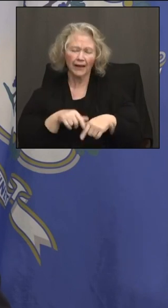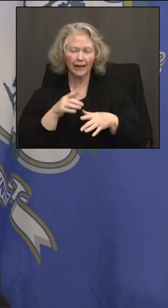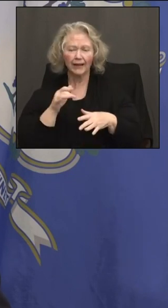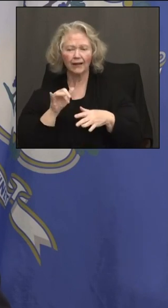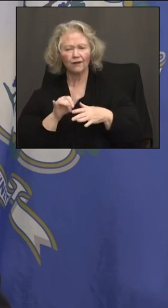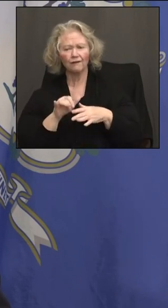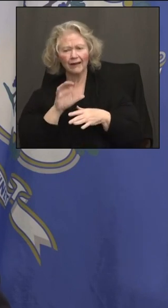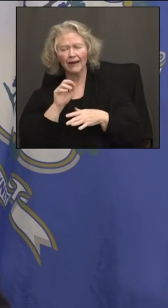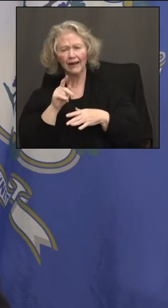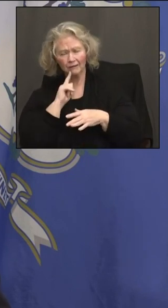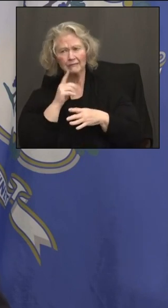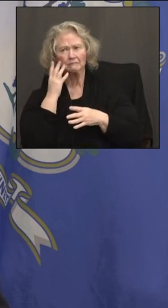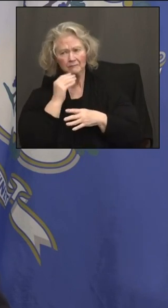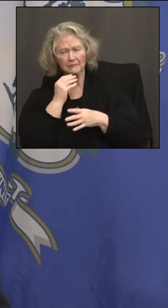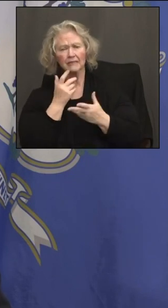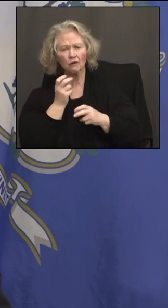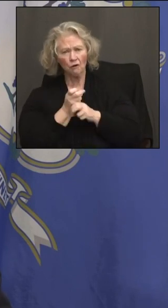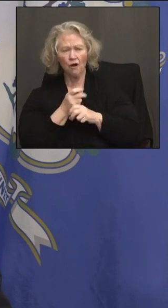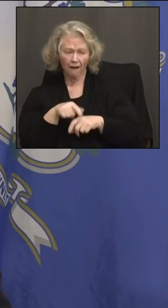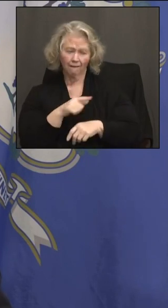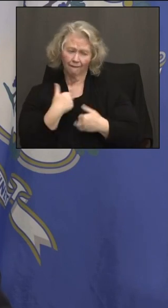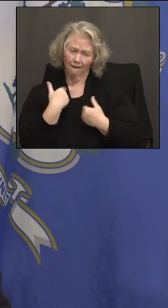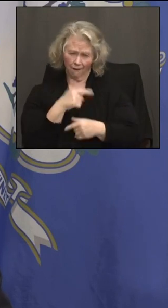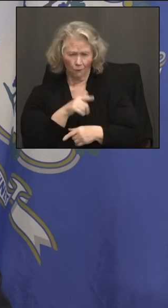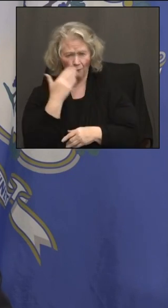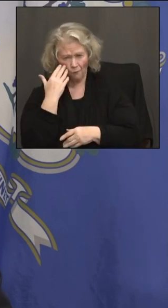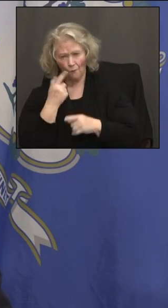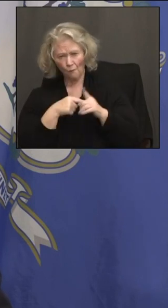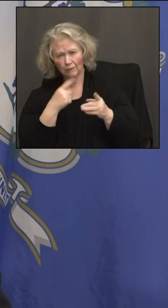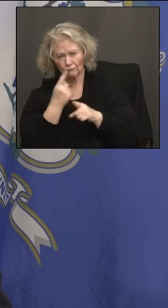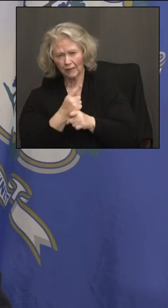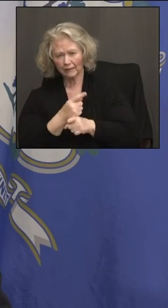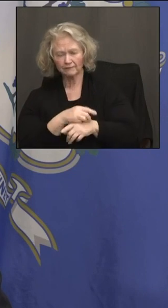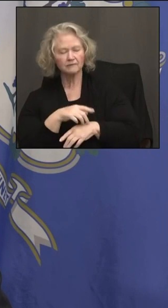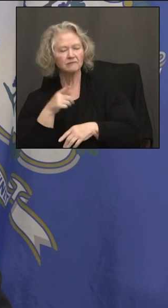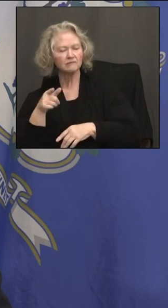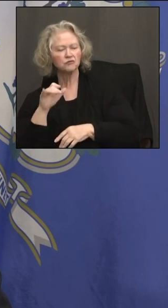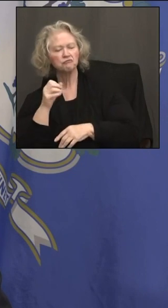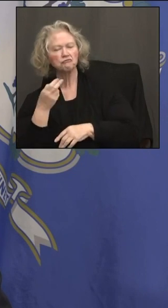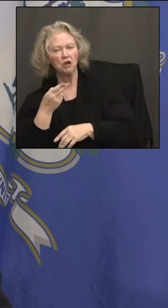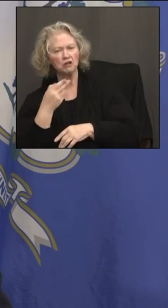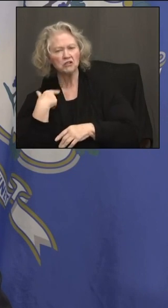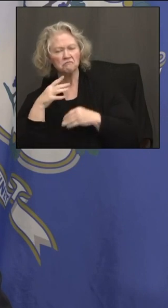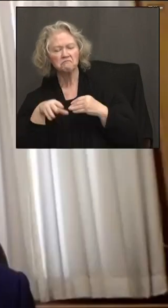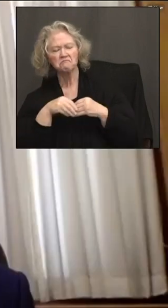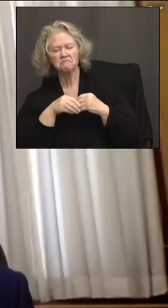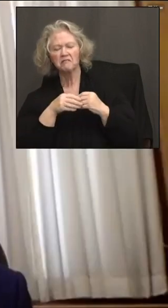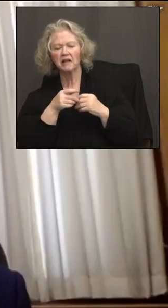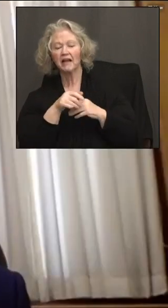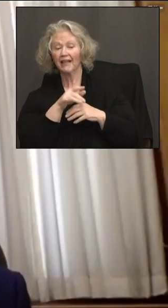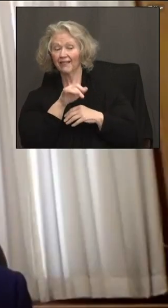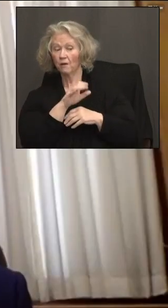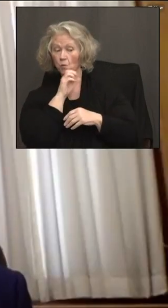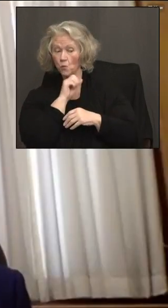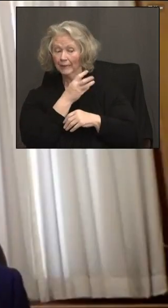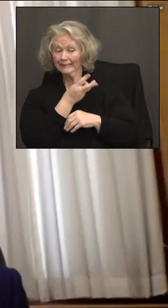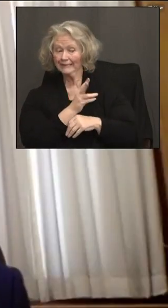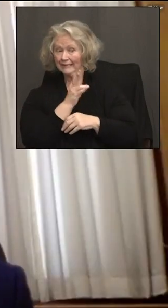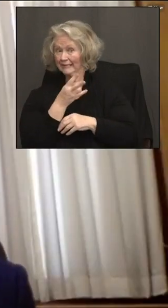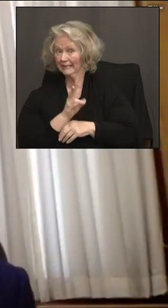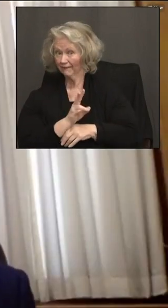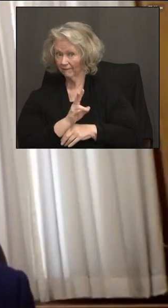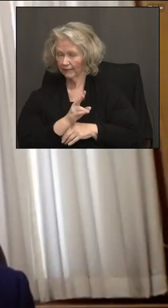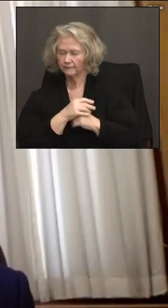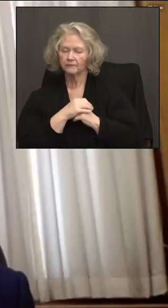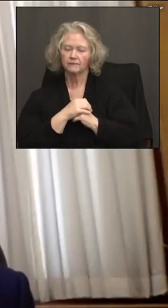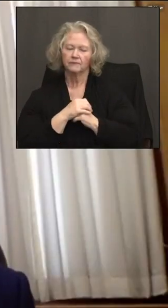to think young people know how to do the right thing. Just to build on that, think specifically on those 16 and 17-year-olds,